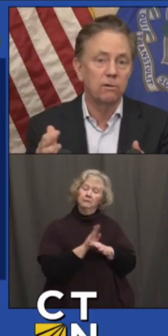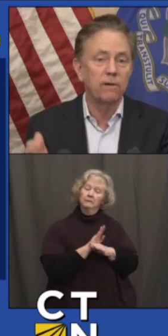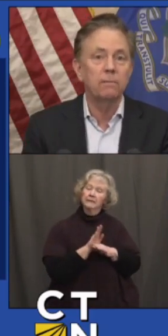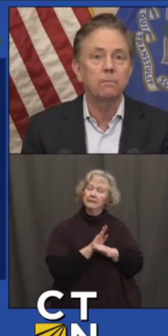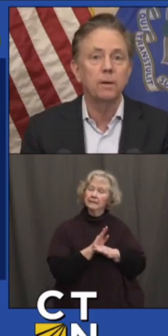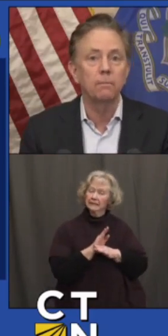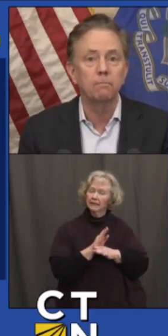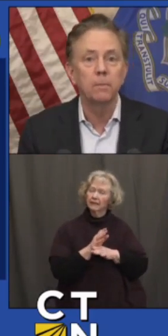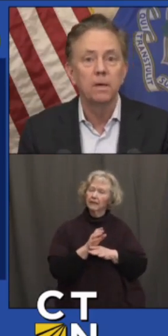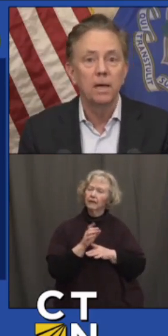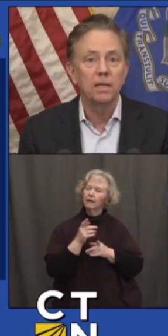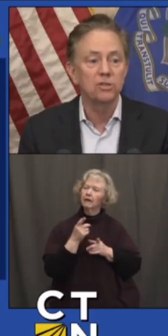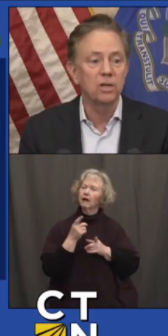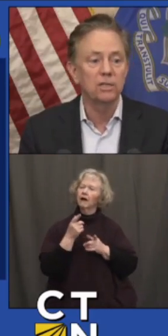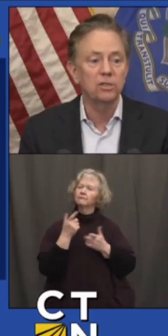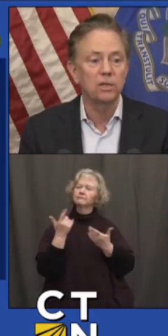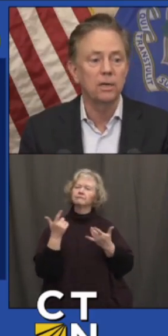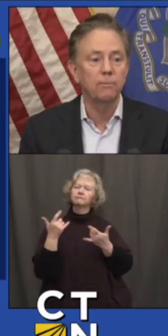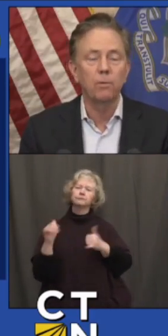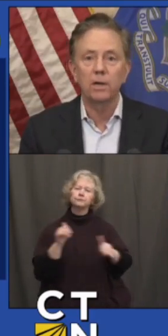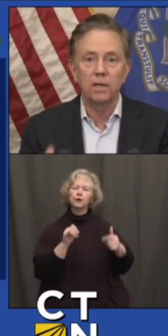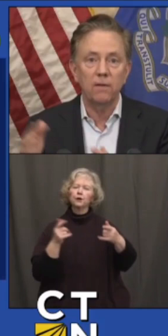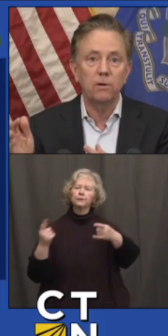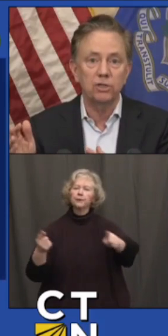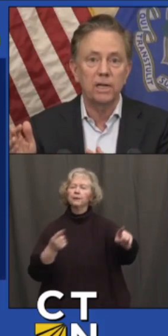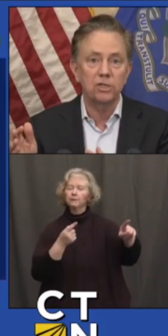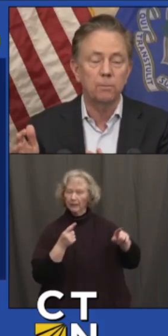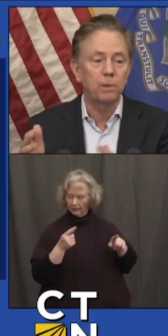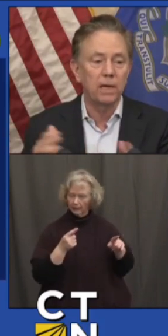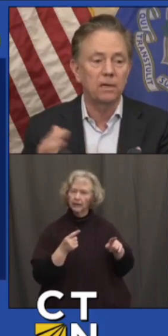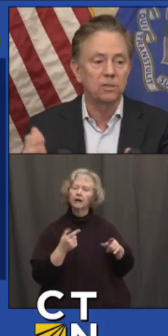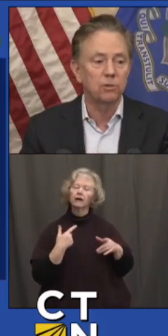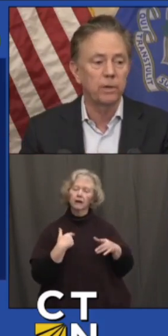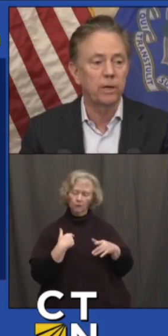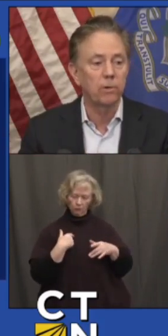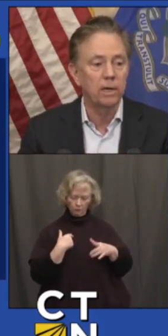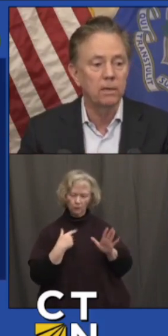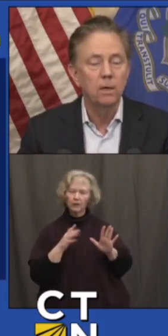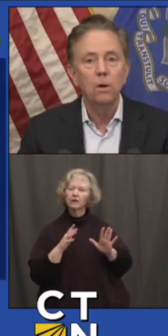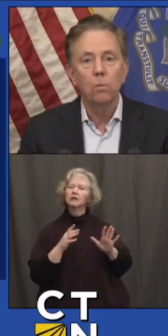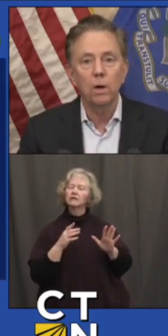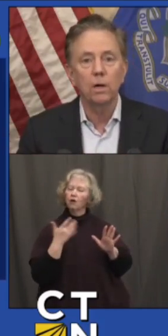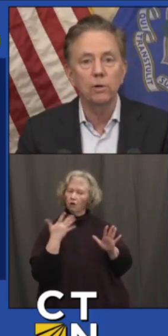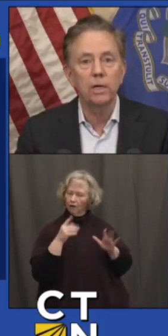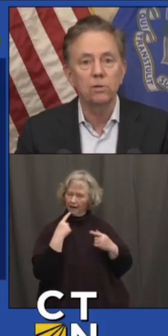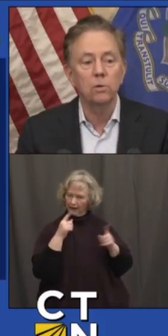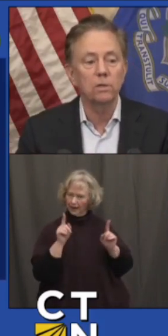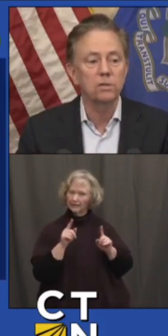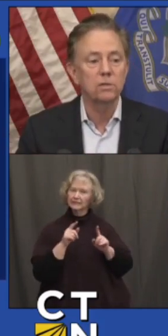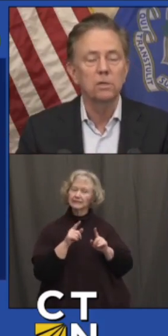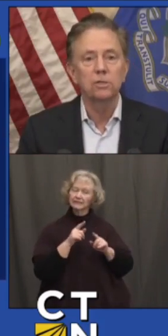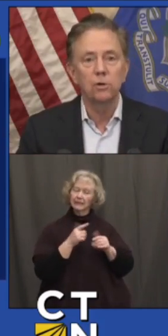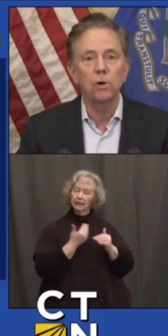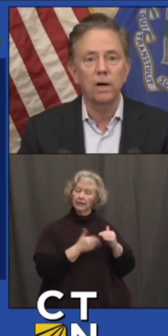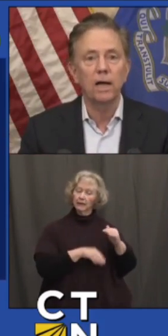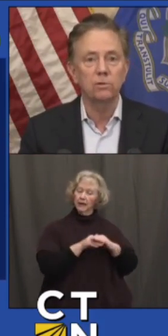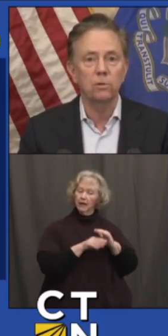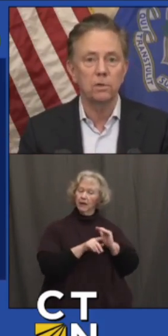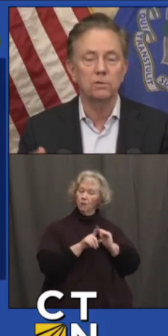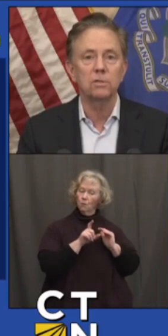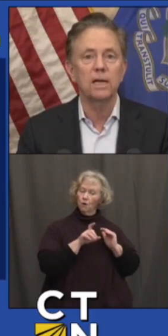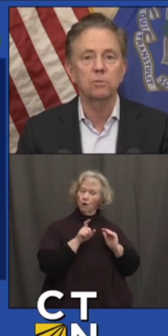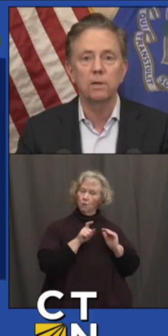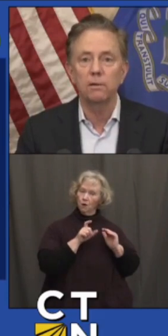You know, these are event and as such. We wanted to give you a chance to plan. I'll just reiterate, 100 indoors, 200